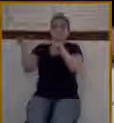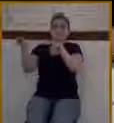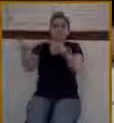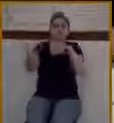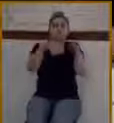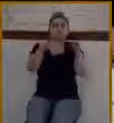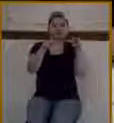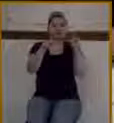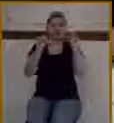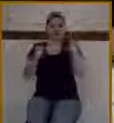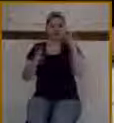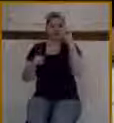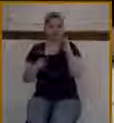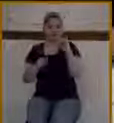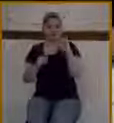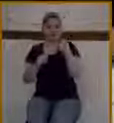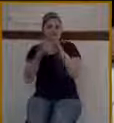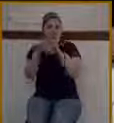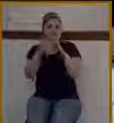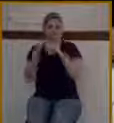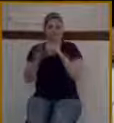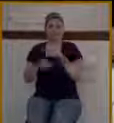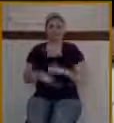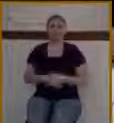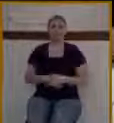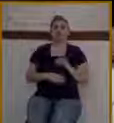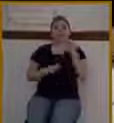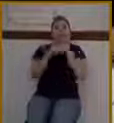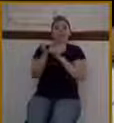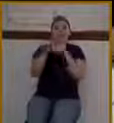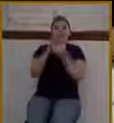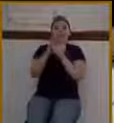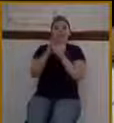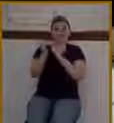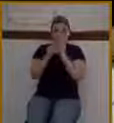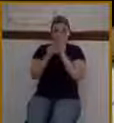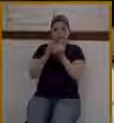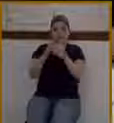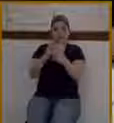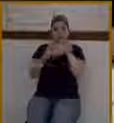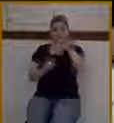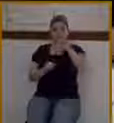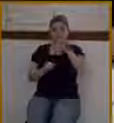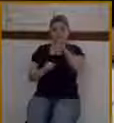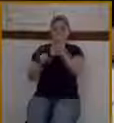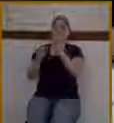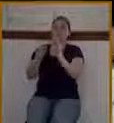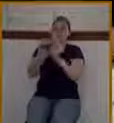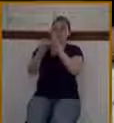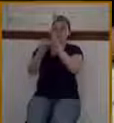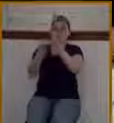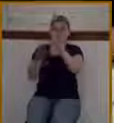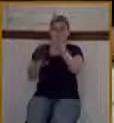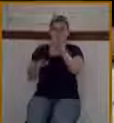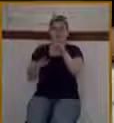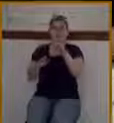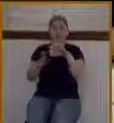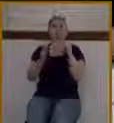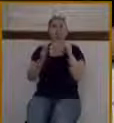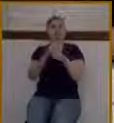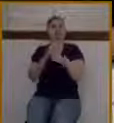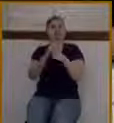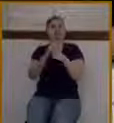western slope, and now he's at the top of the Mount of Olives, and he's about to descend down the other side. And as he descends